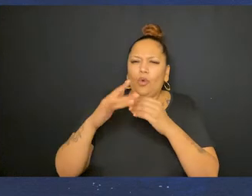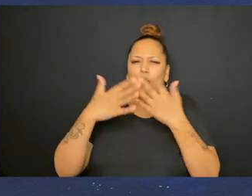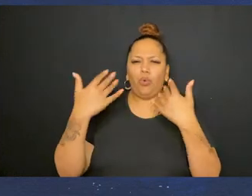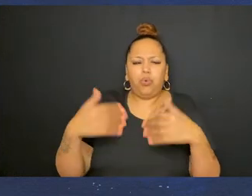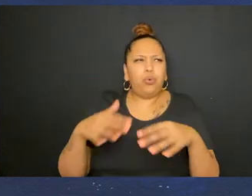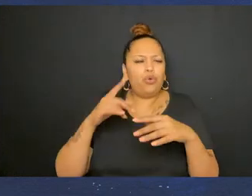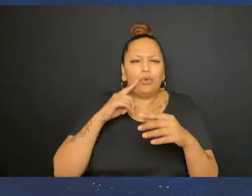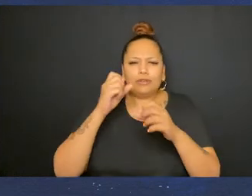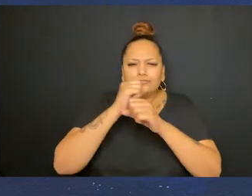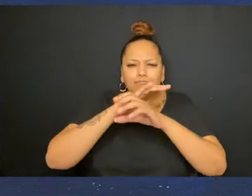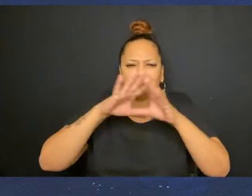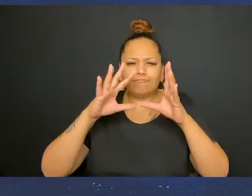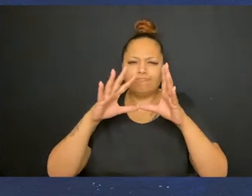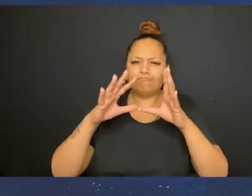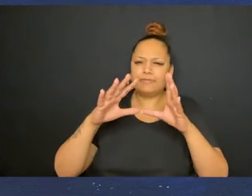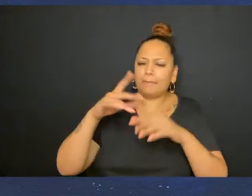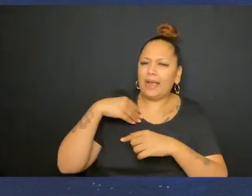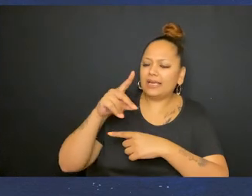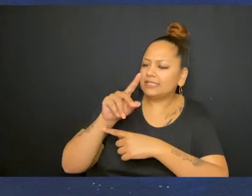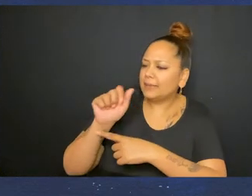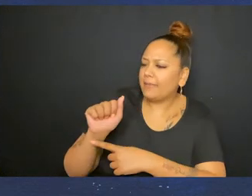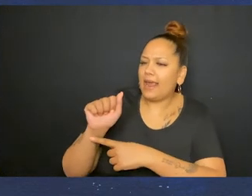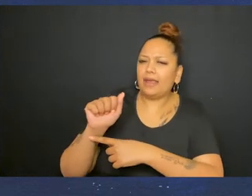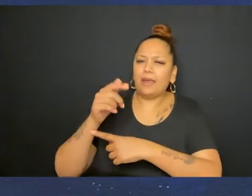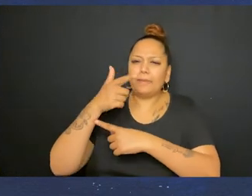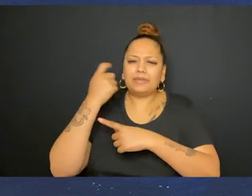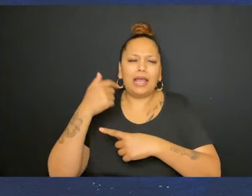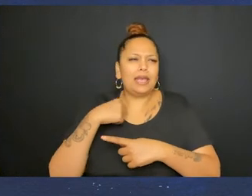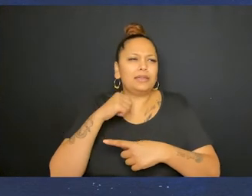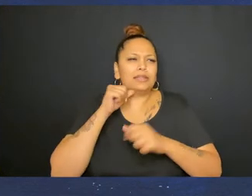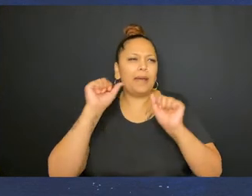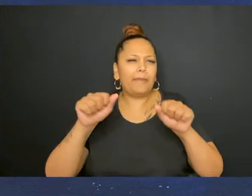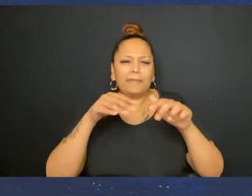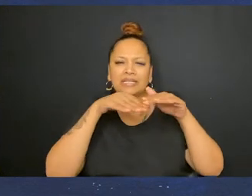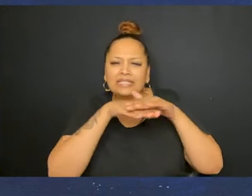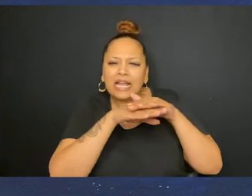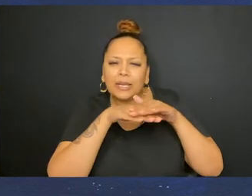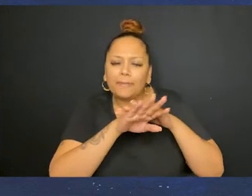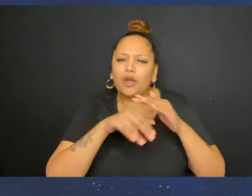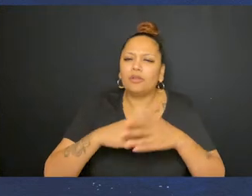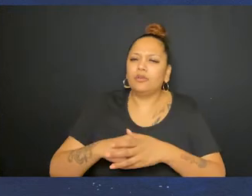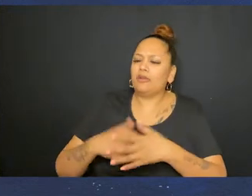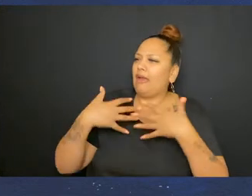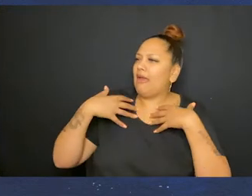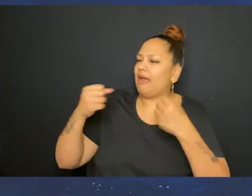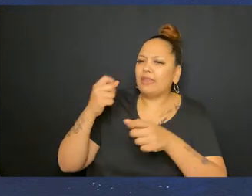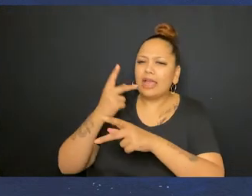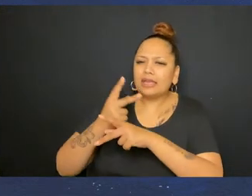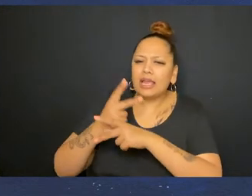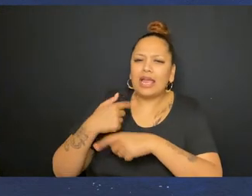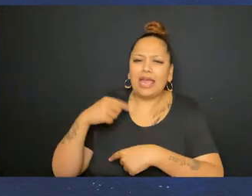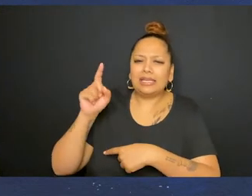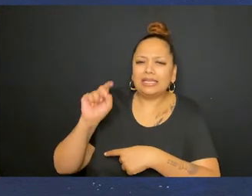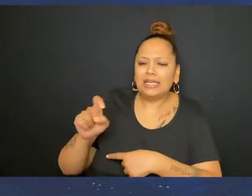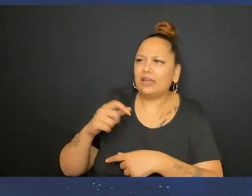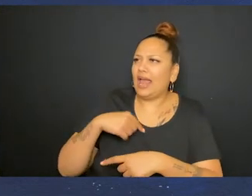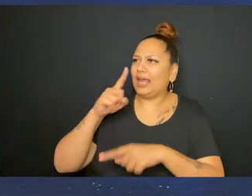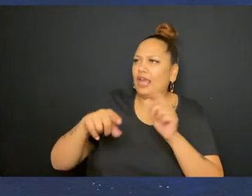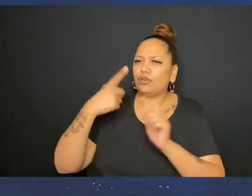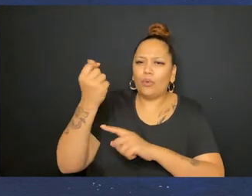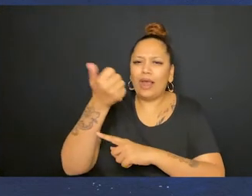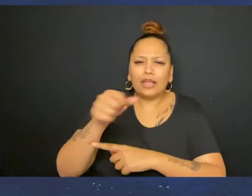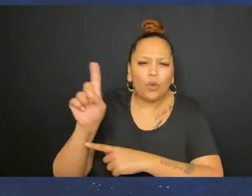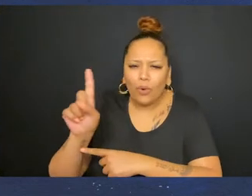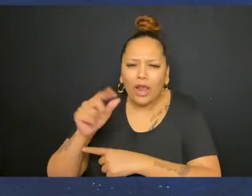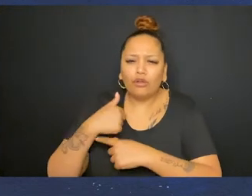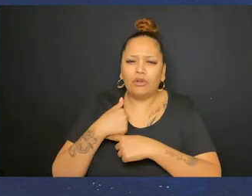have really emphasized my disability because I was not able to access the healthcare that I needed because